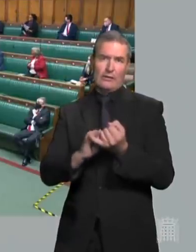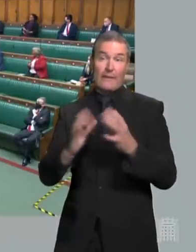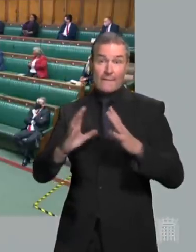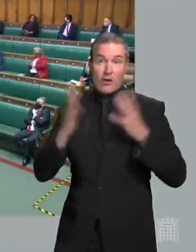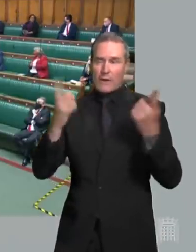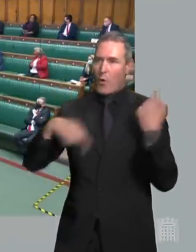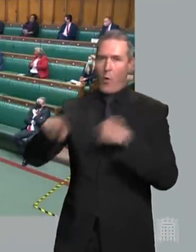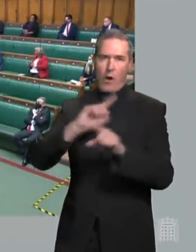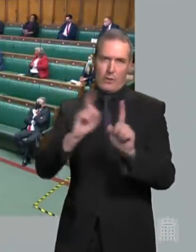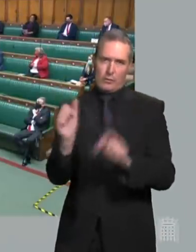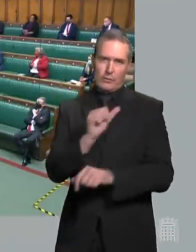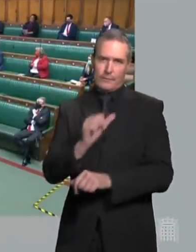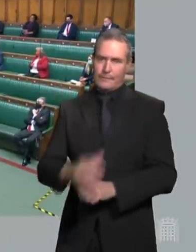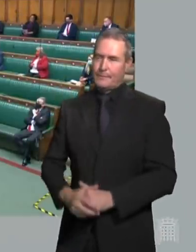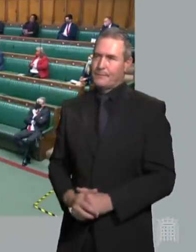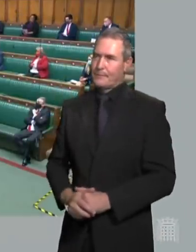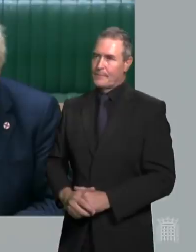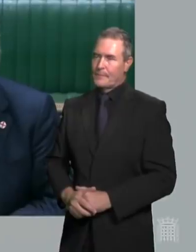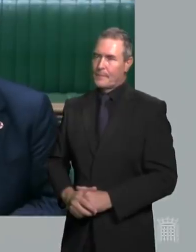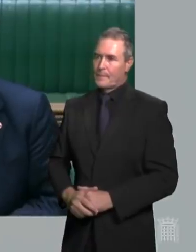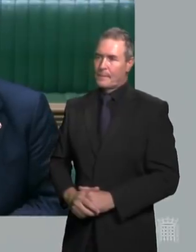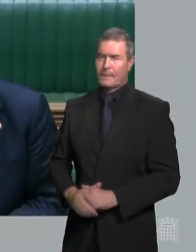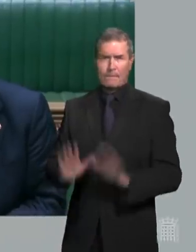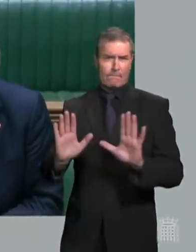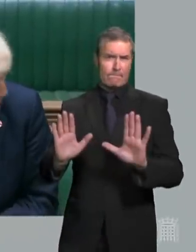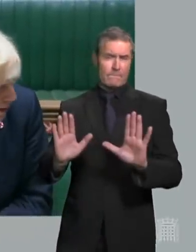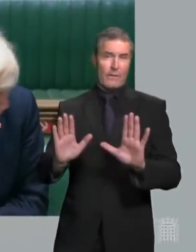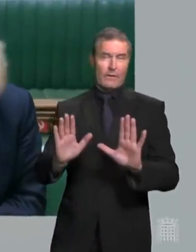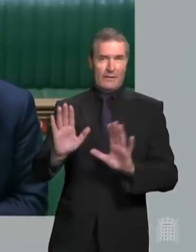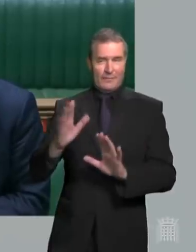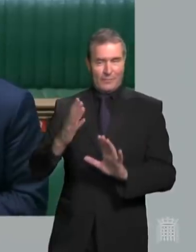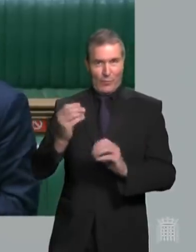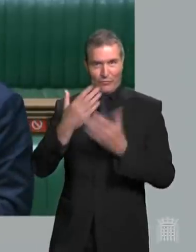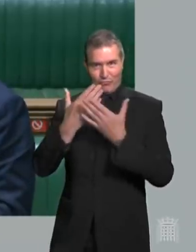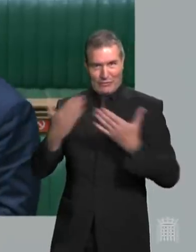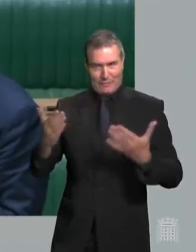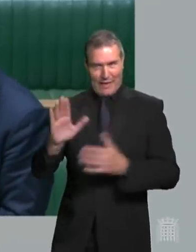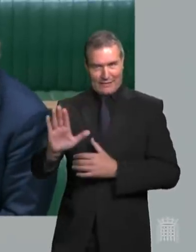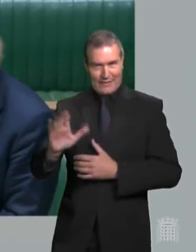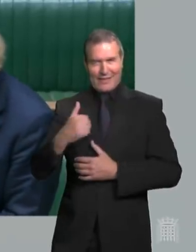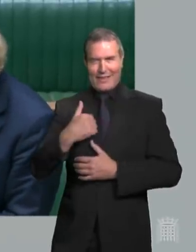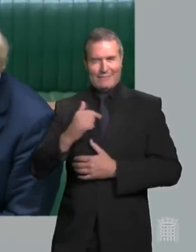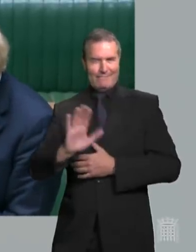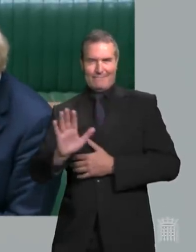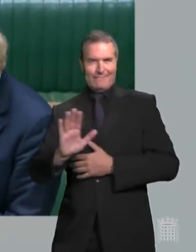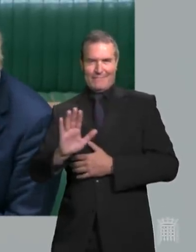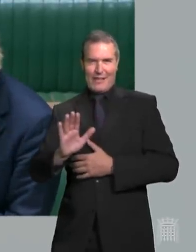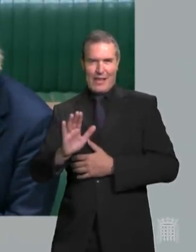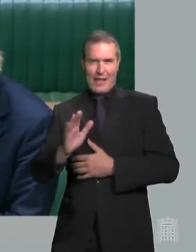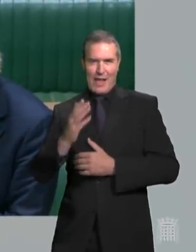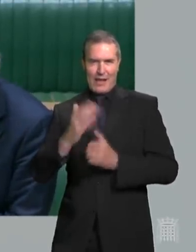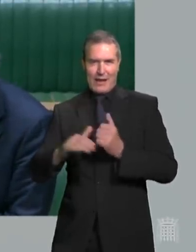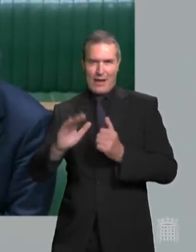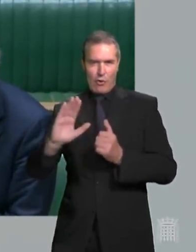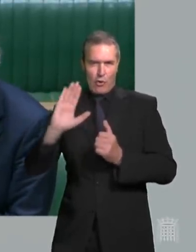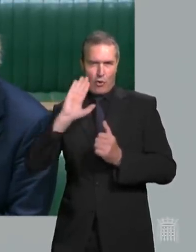Speaker I don't think with great respect to the member opposite I don't think I've ever heard a